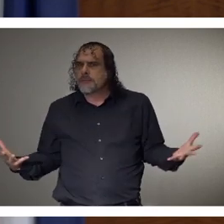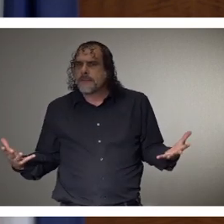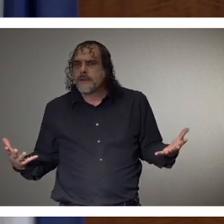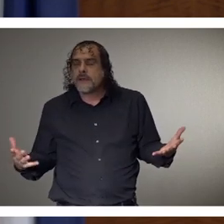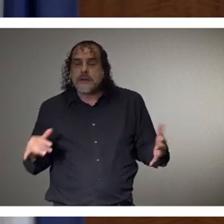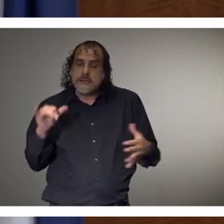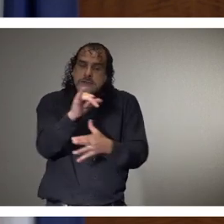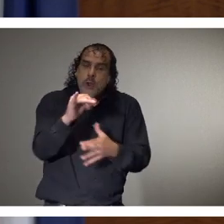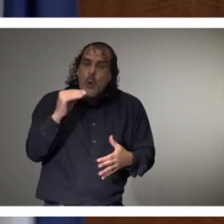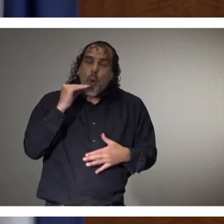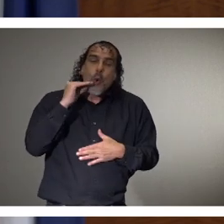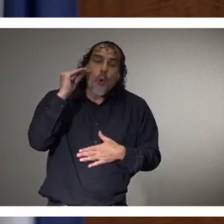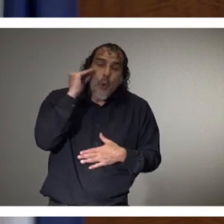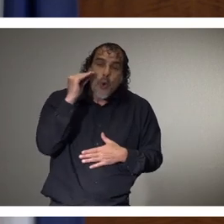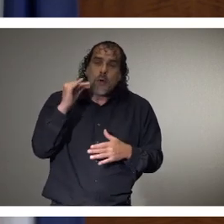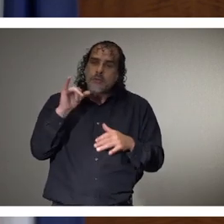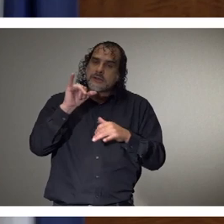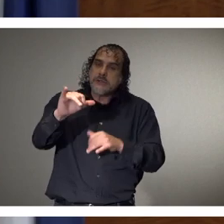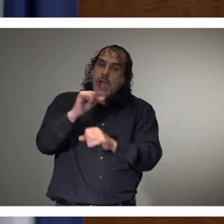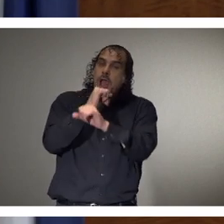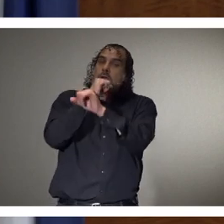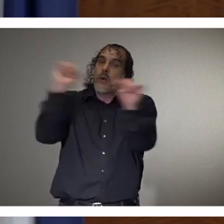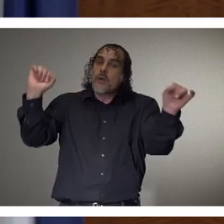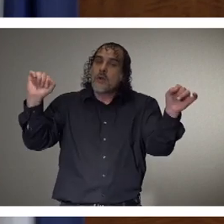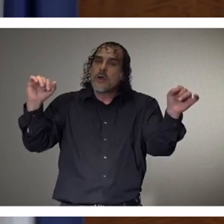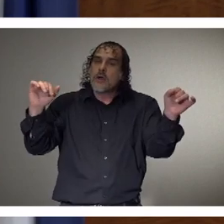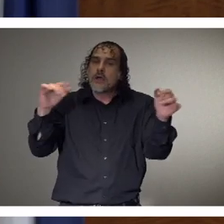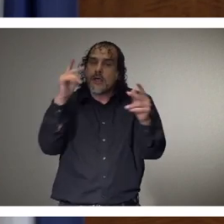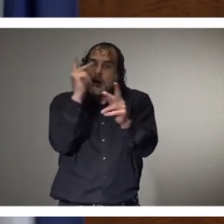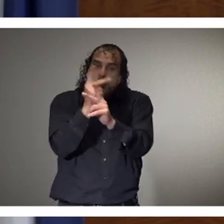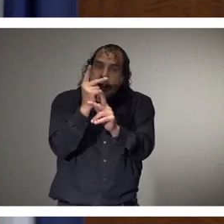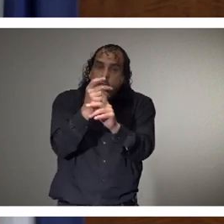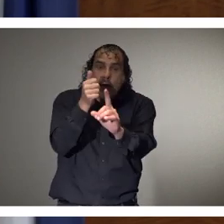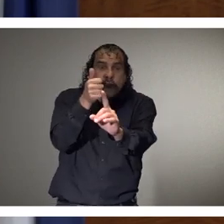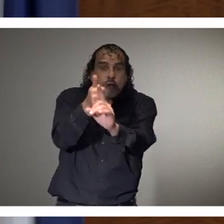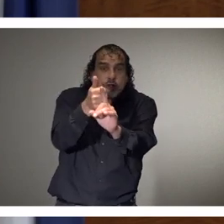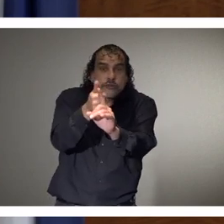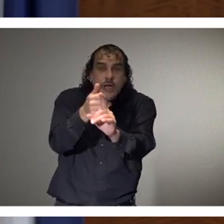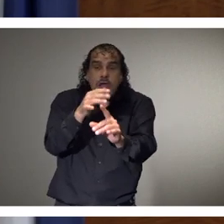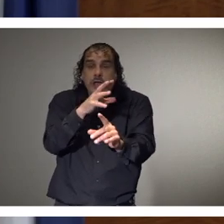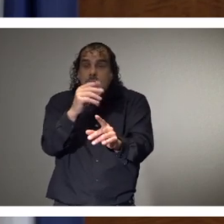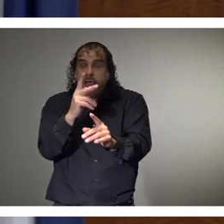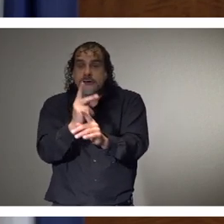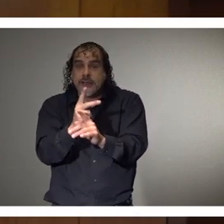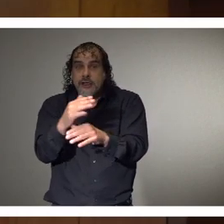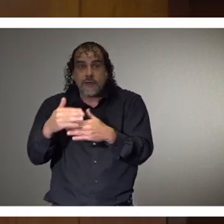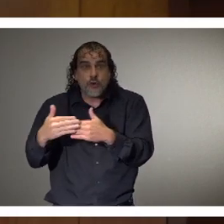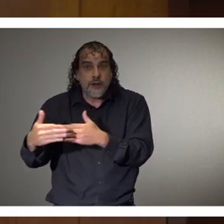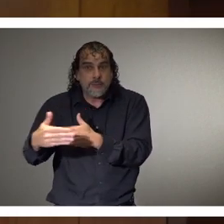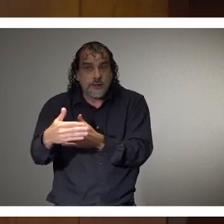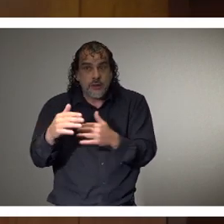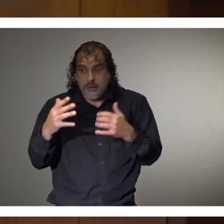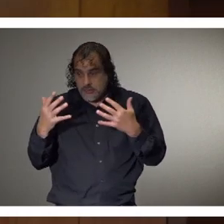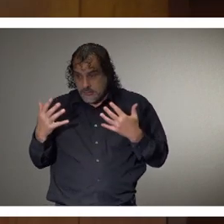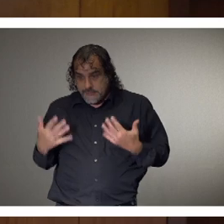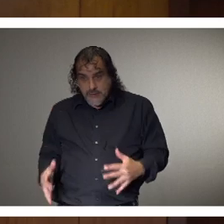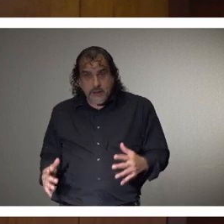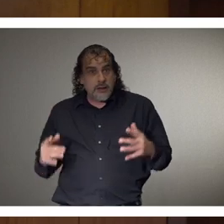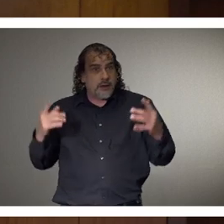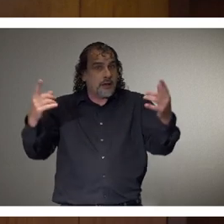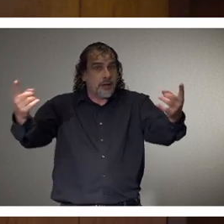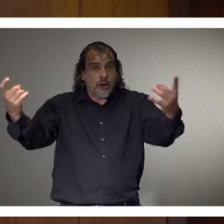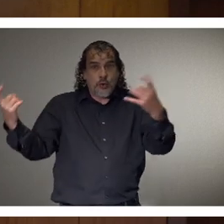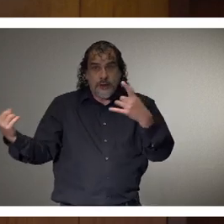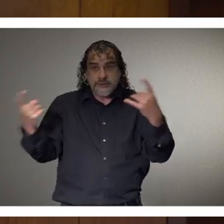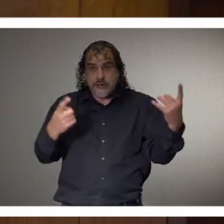Stay home, stay safe, take care of yourself, and take care of your neighbors. So with that, I'll open the floor